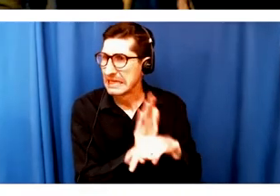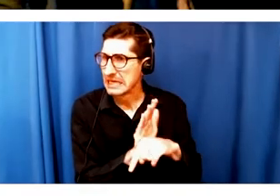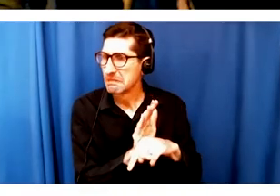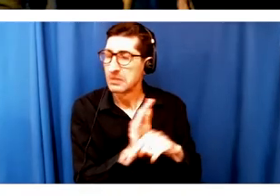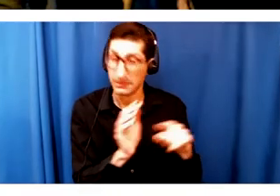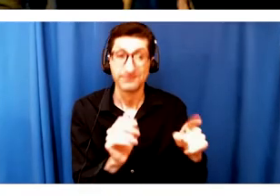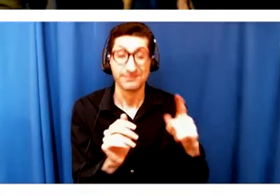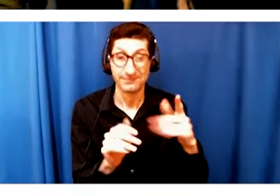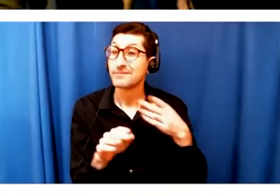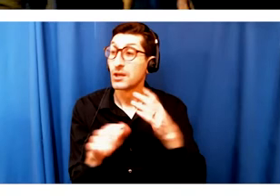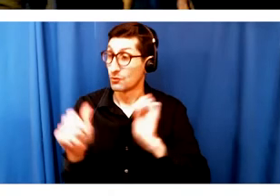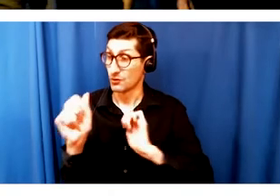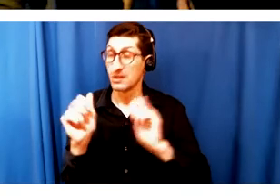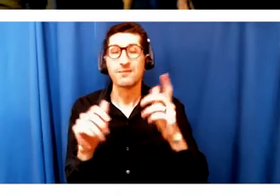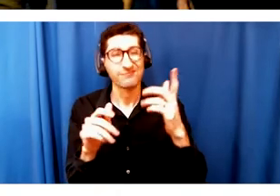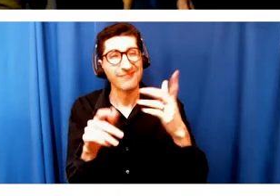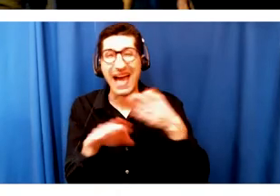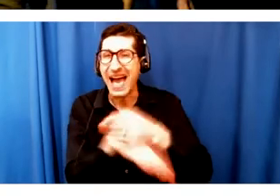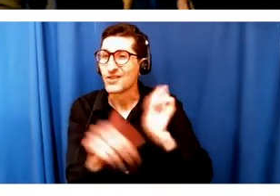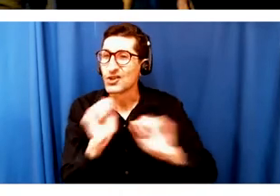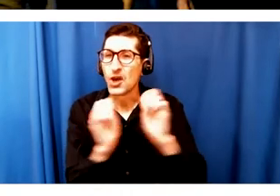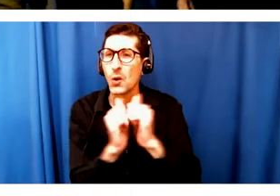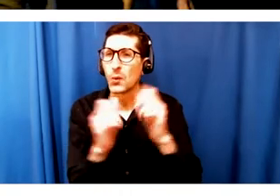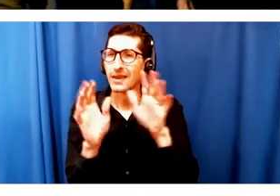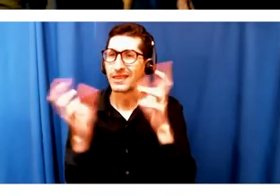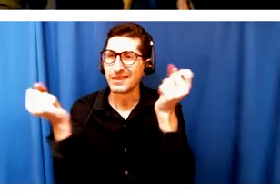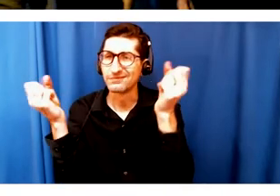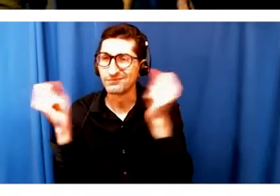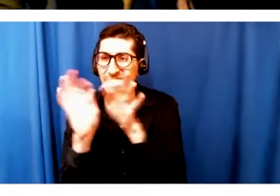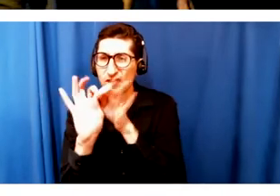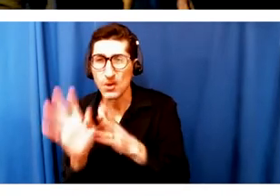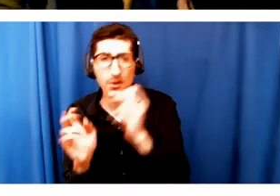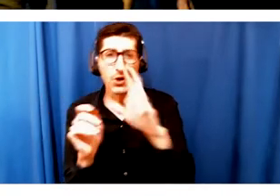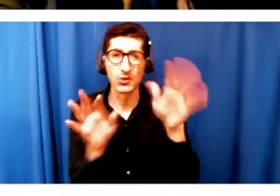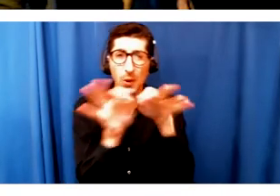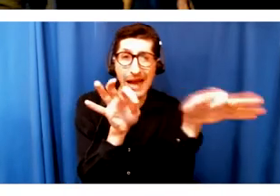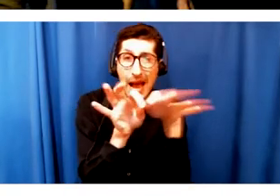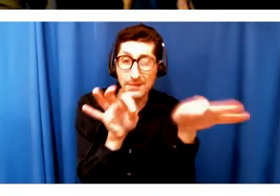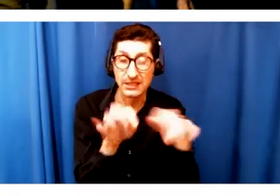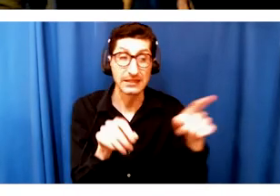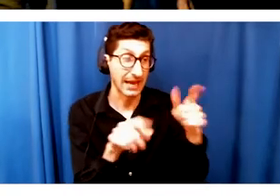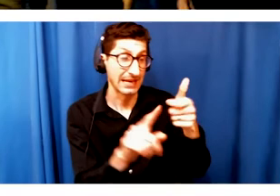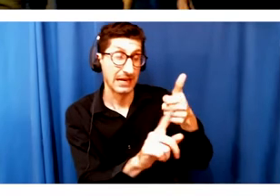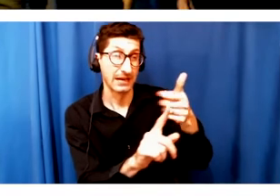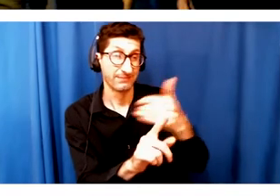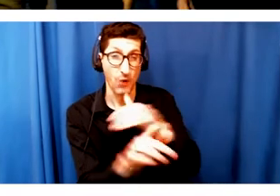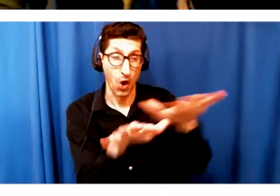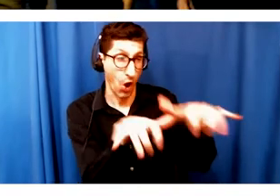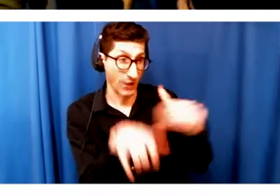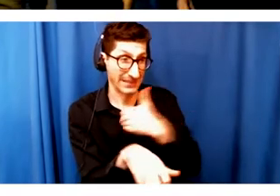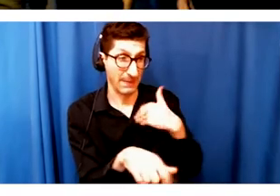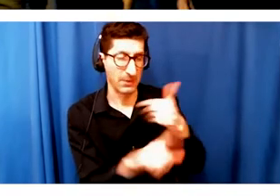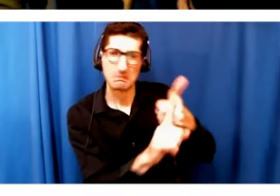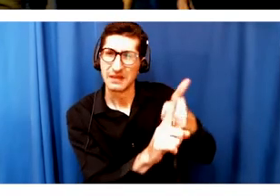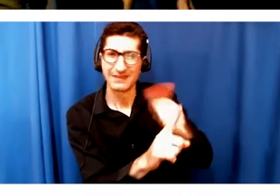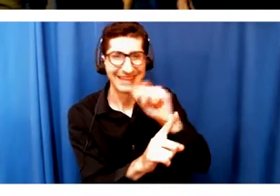or an ASL performance. And they've said, and they're not hard of hearing or deaf or disabled, but they said that was such an enriching experience